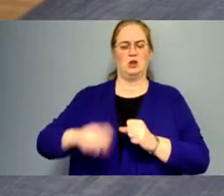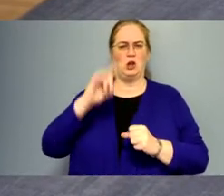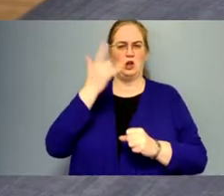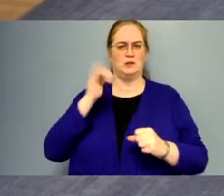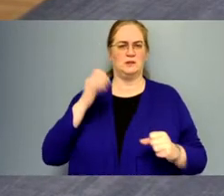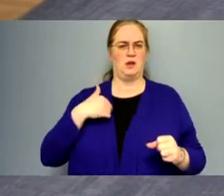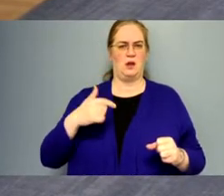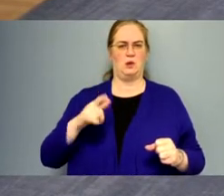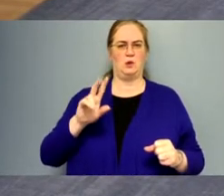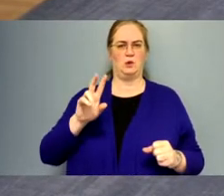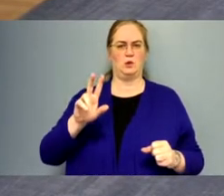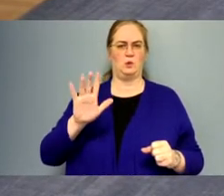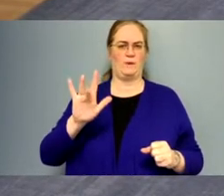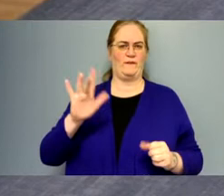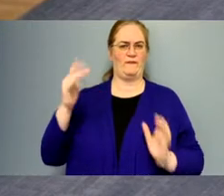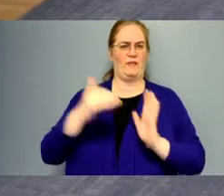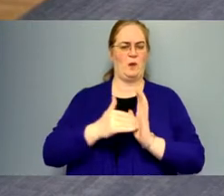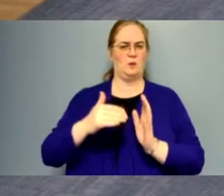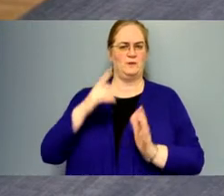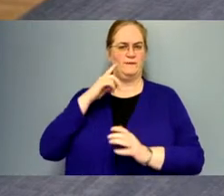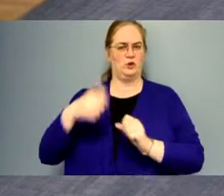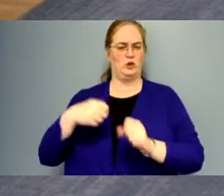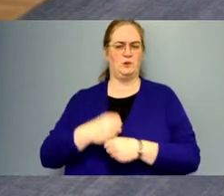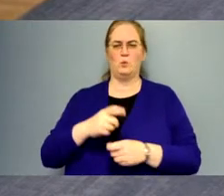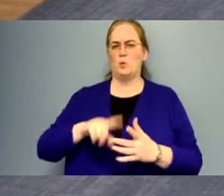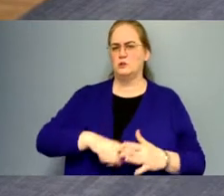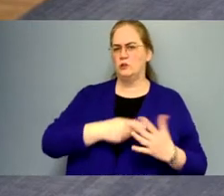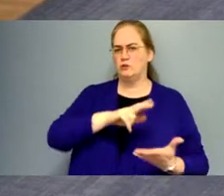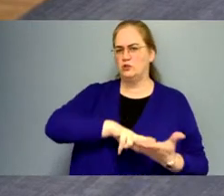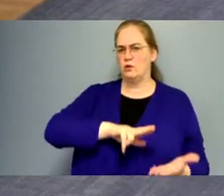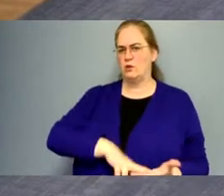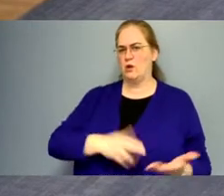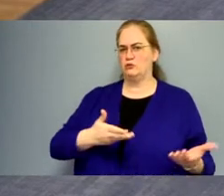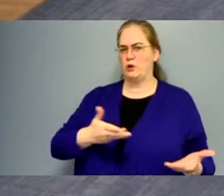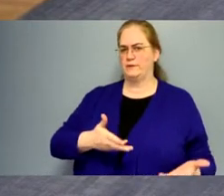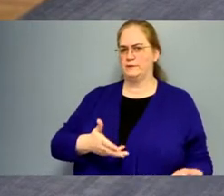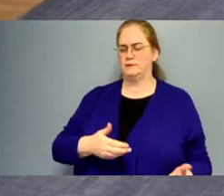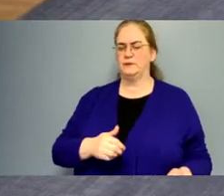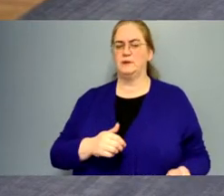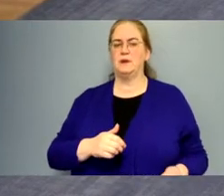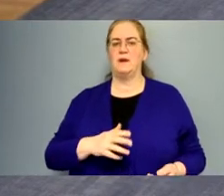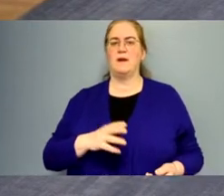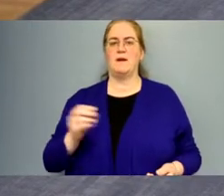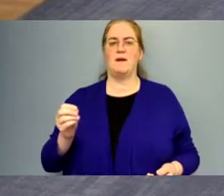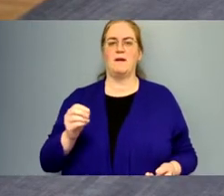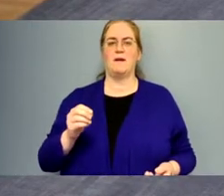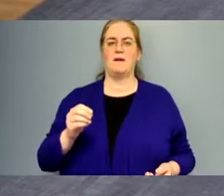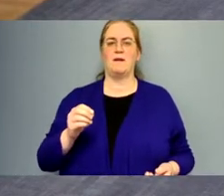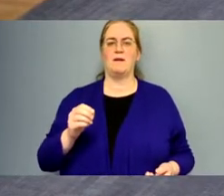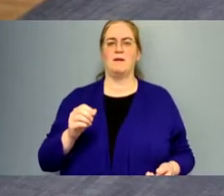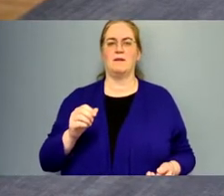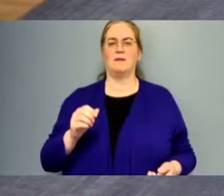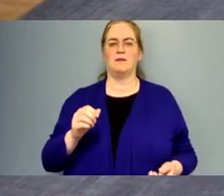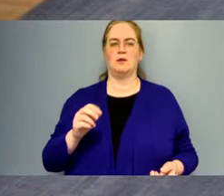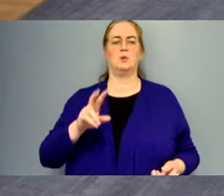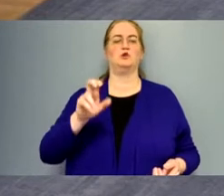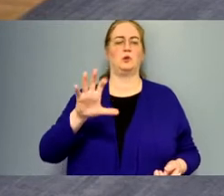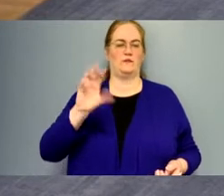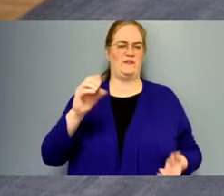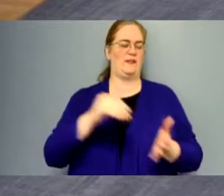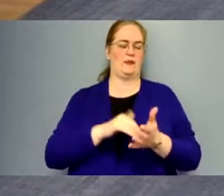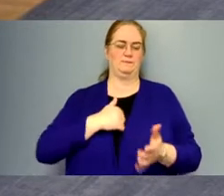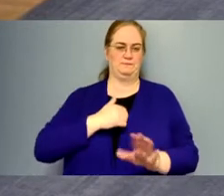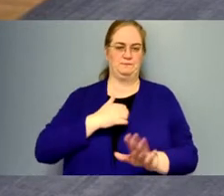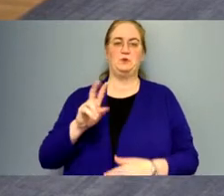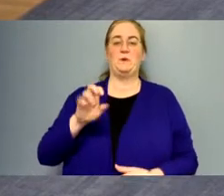What was the original contract? Um, that, and 10, or that's, I guess, that